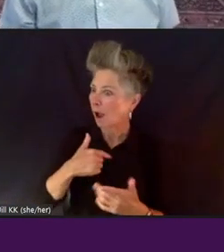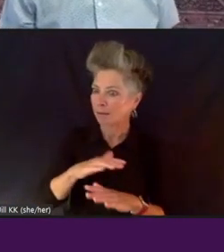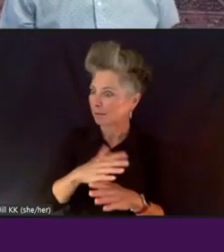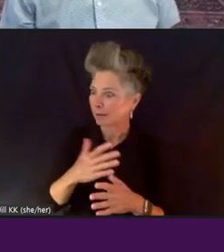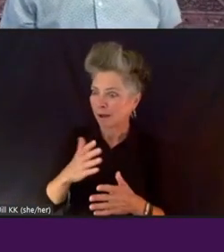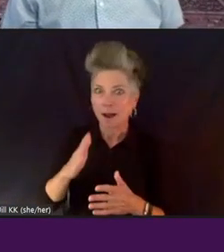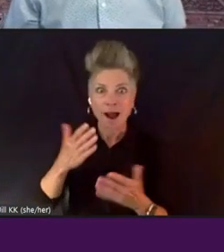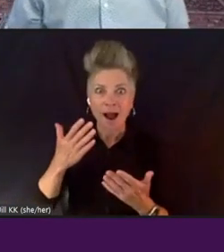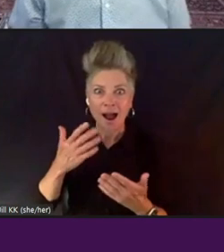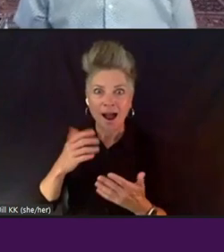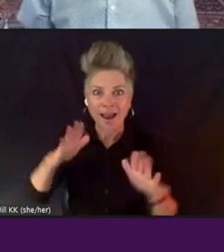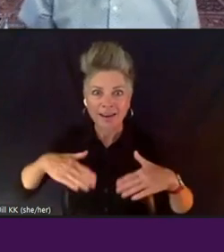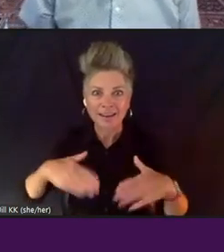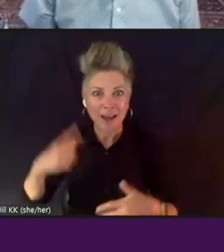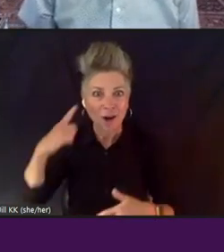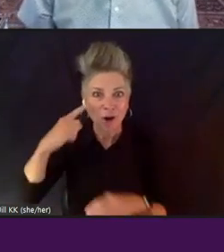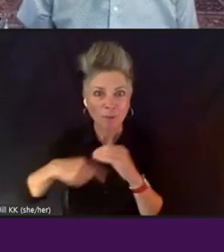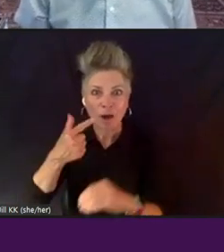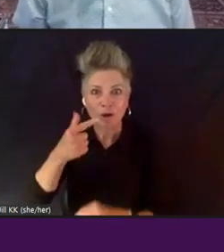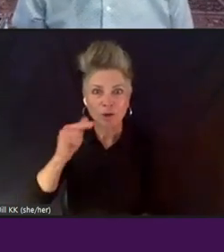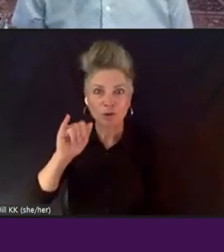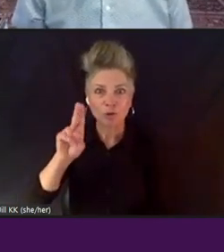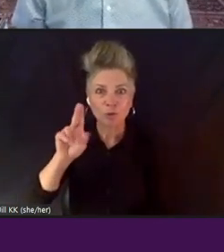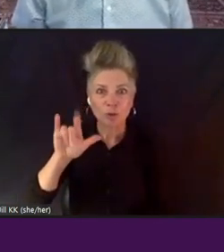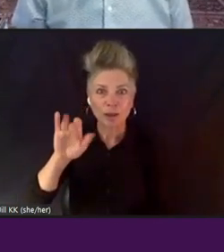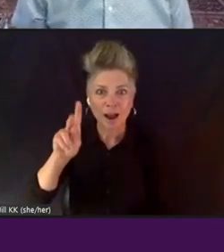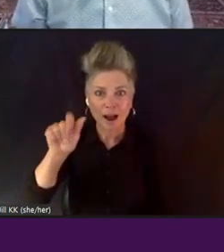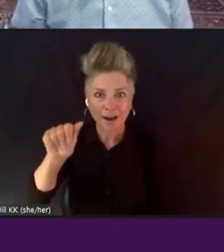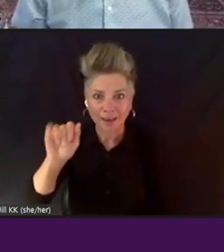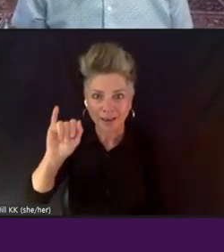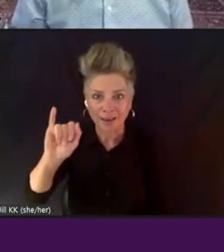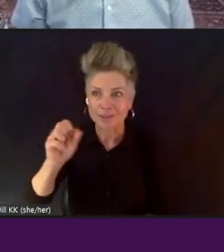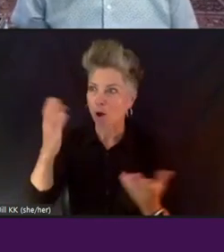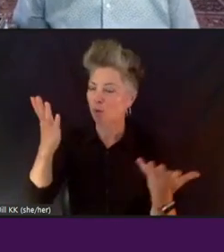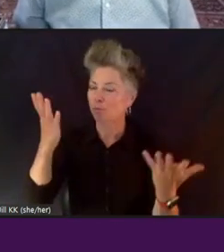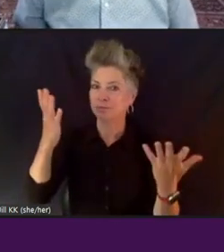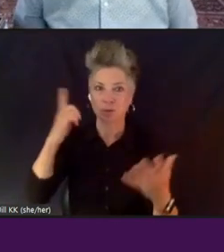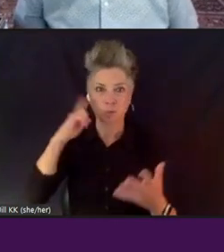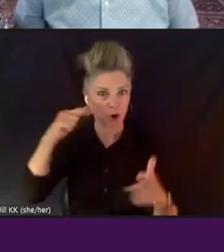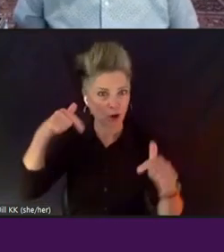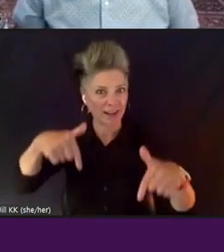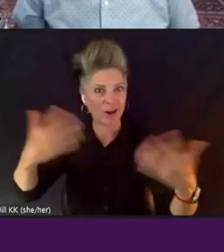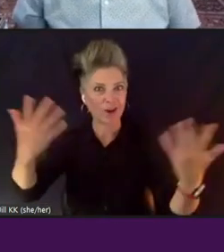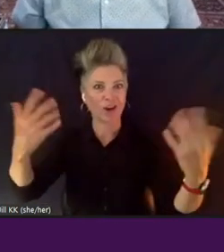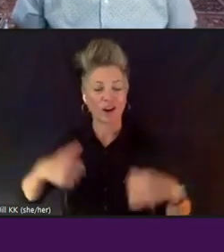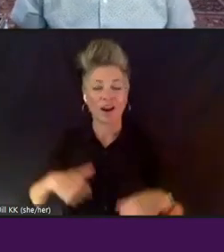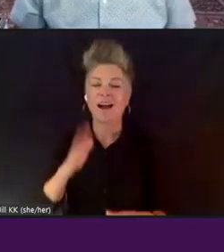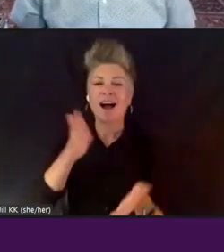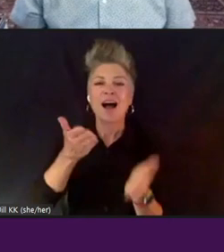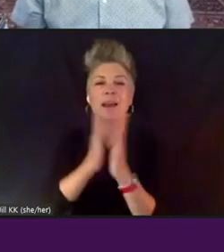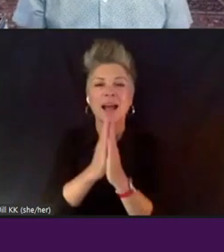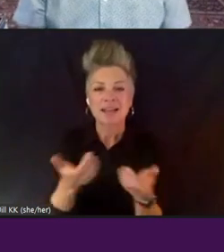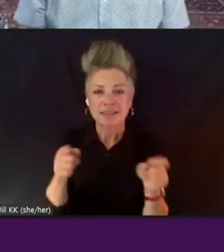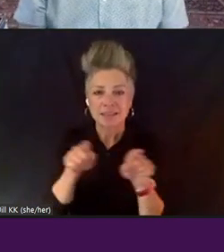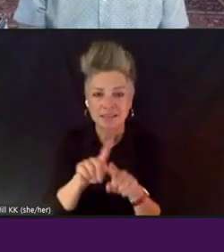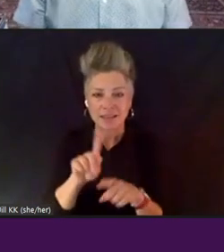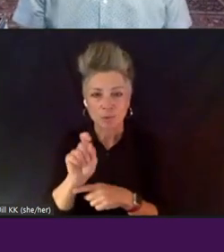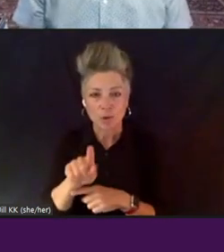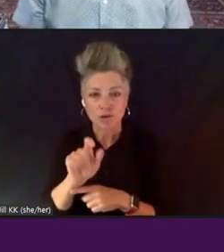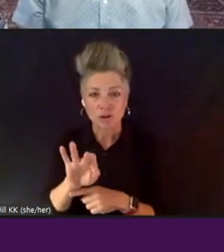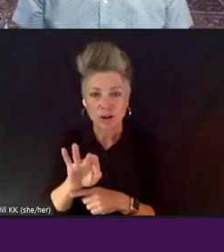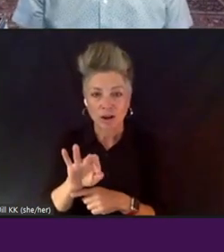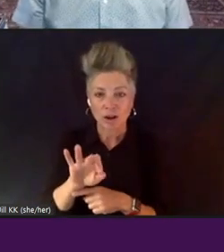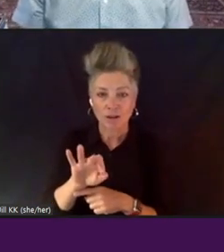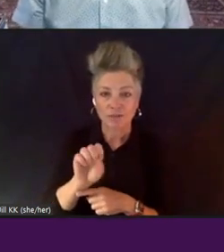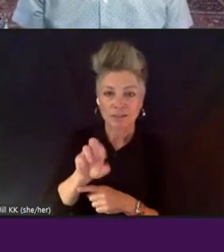hadn't heard. So that's, so you, you left it here. So I'm, I'm going to ask, um, the same question of Sarah and Dale, and